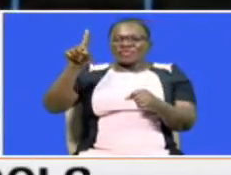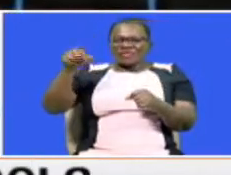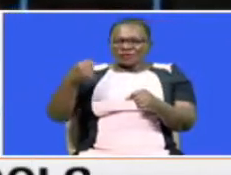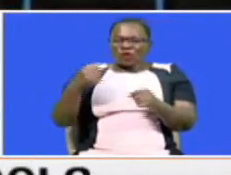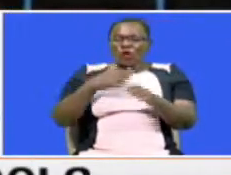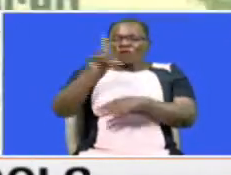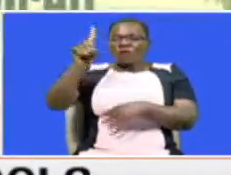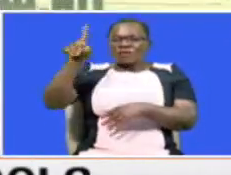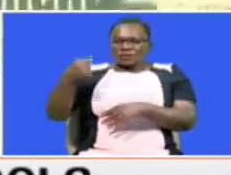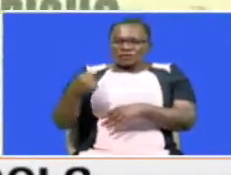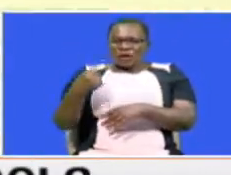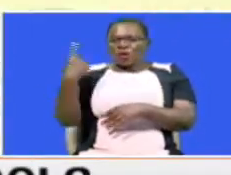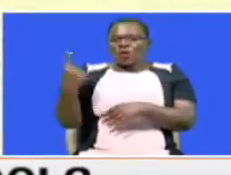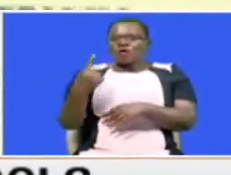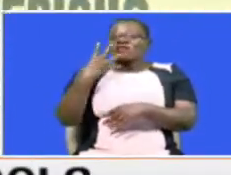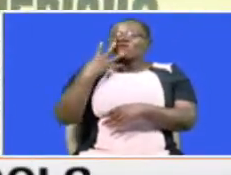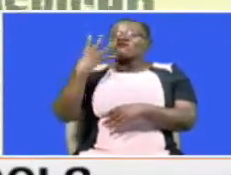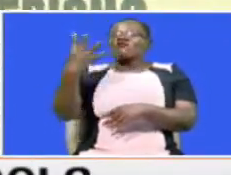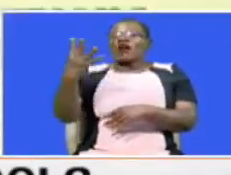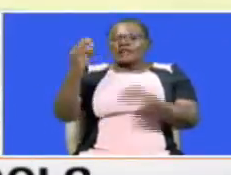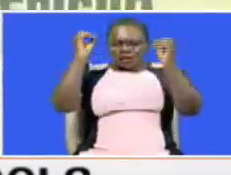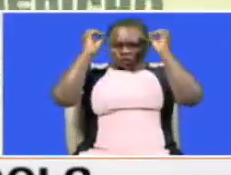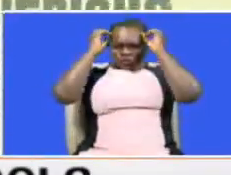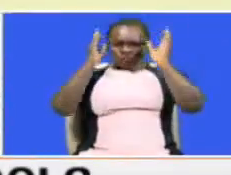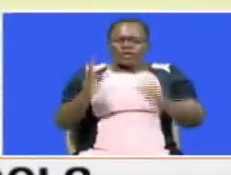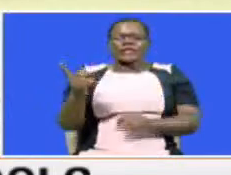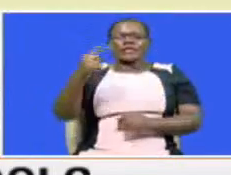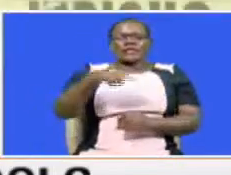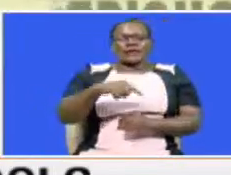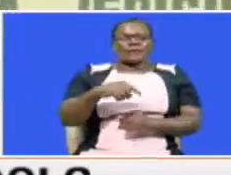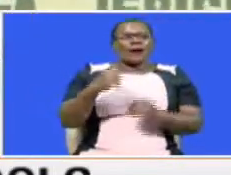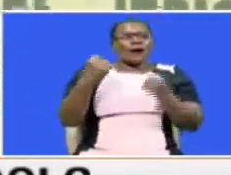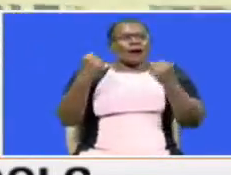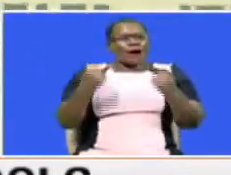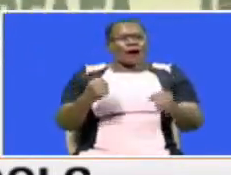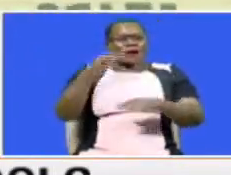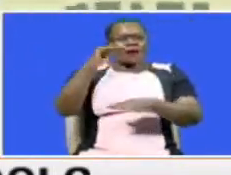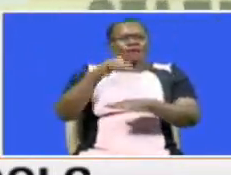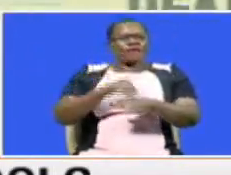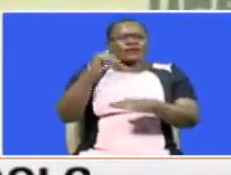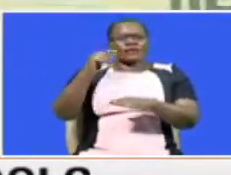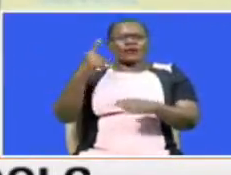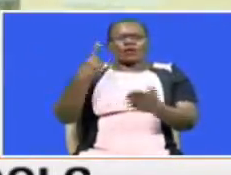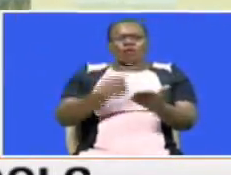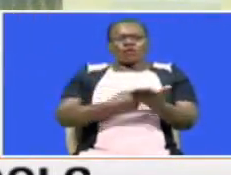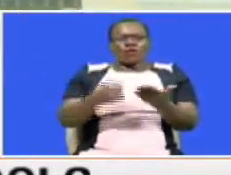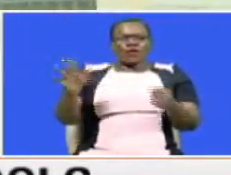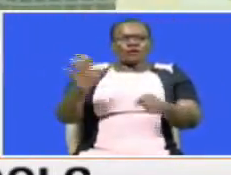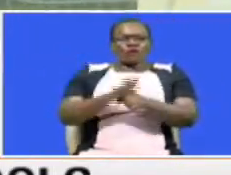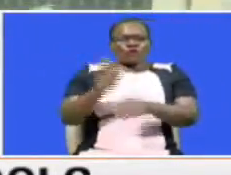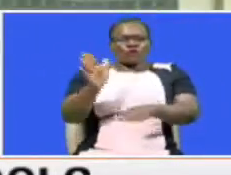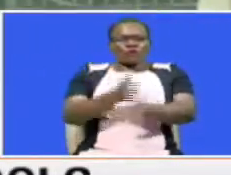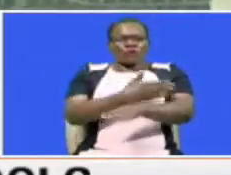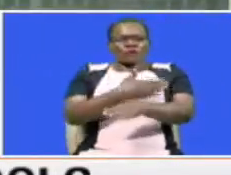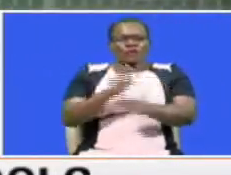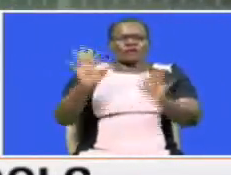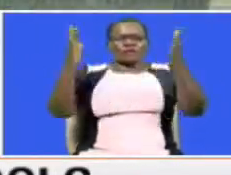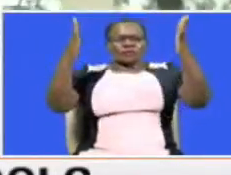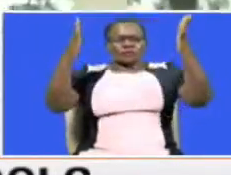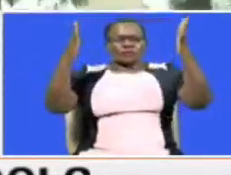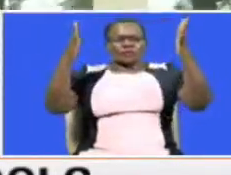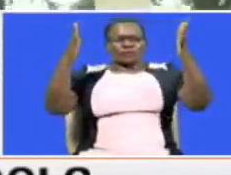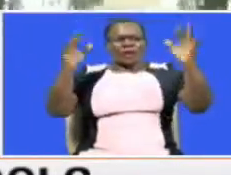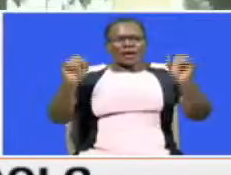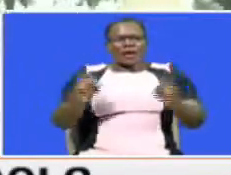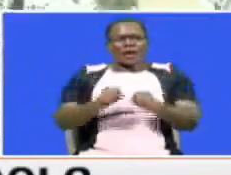of over a thousand, only 400 learners were present. The hardest hit was the week-long regional music and drama festival that